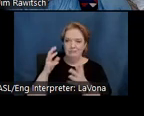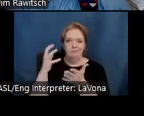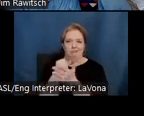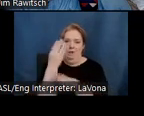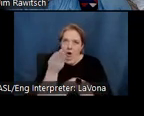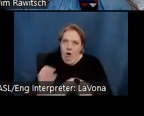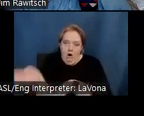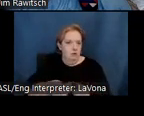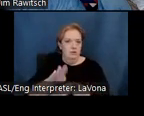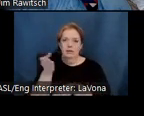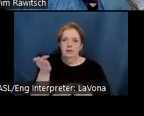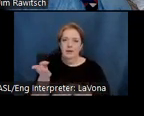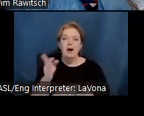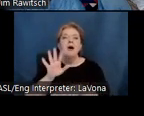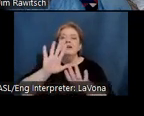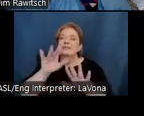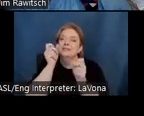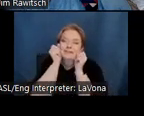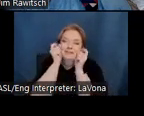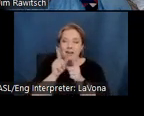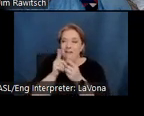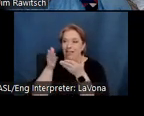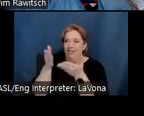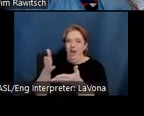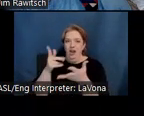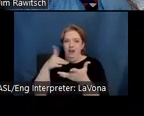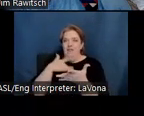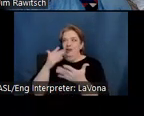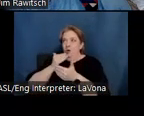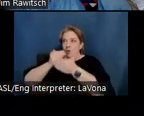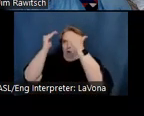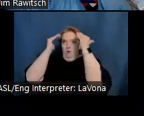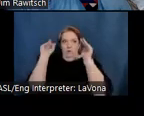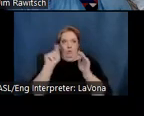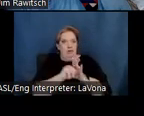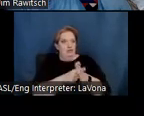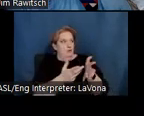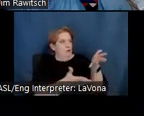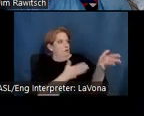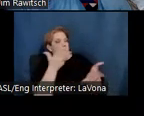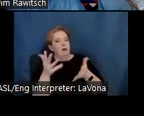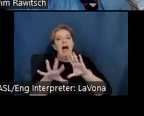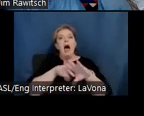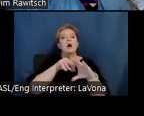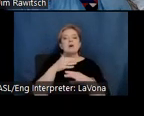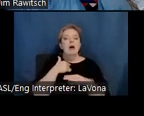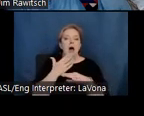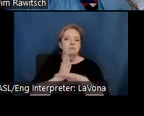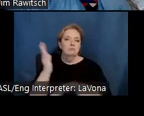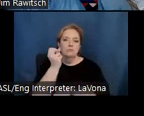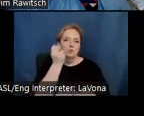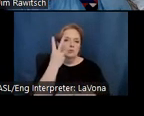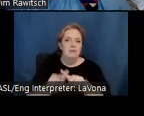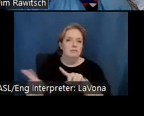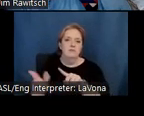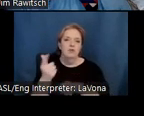It's hard, don't go when you're there to know where to start. Outside there are more than a dozen themed gardens, from desert to